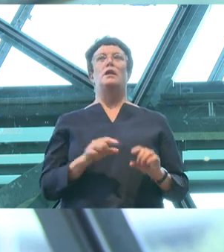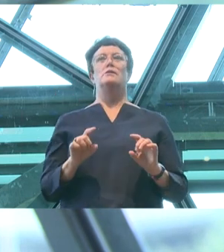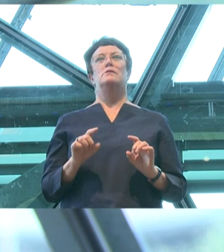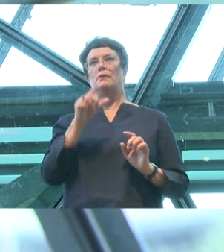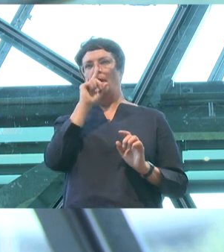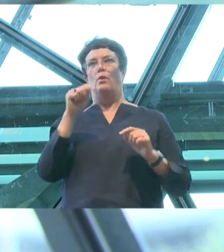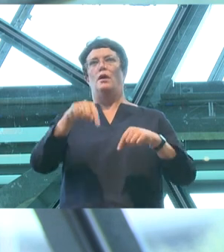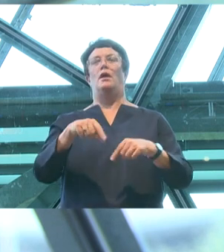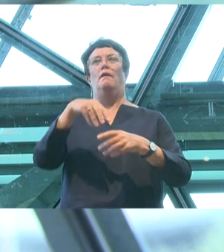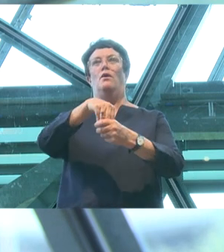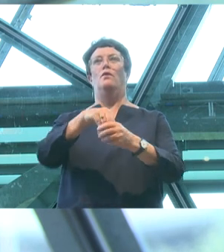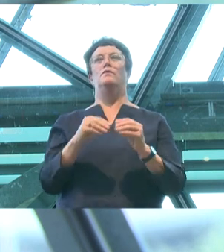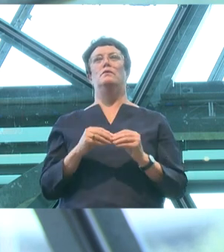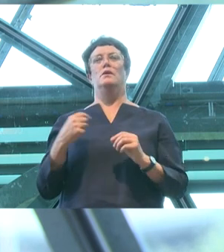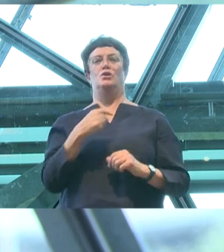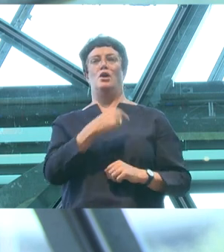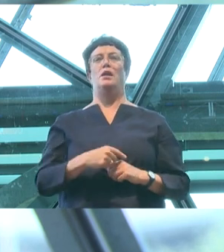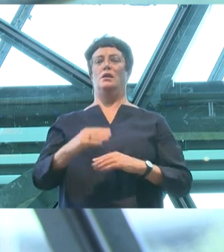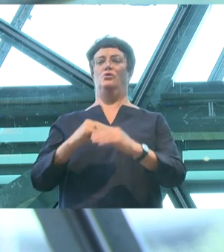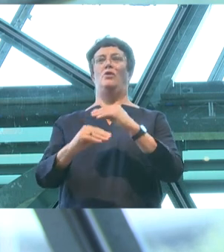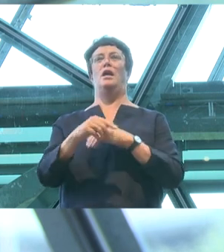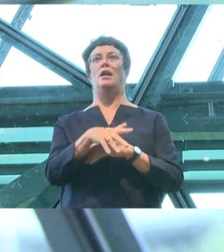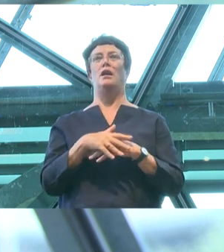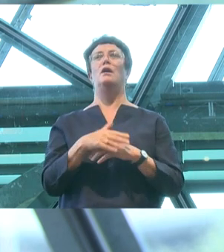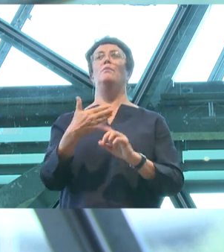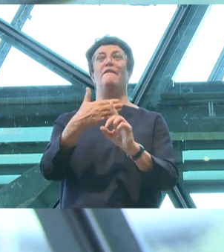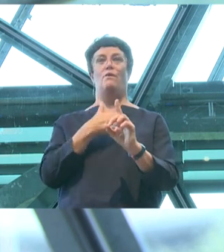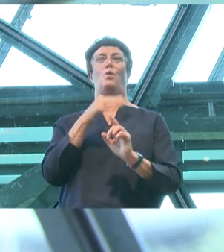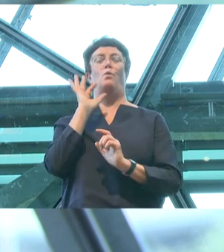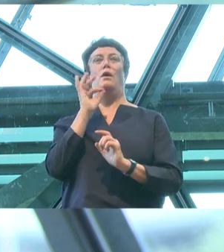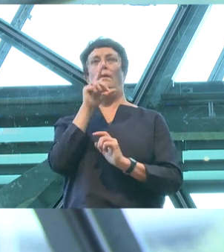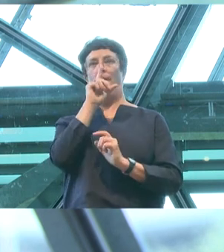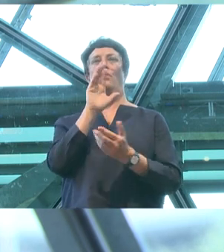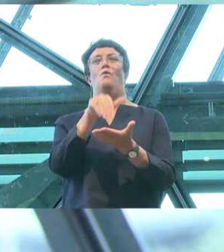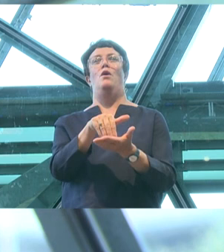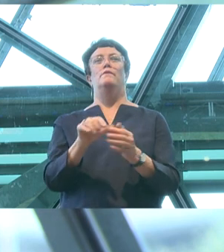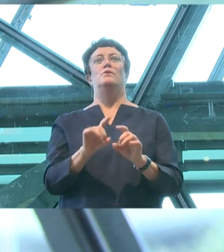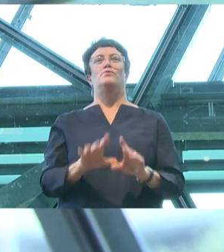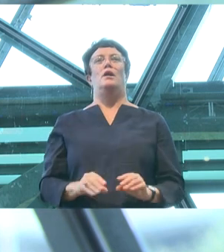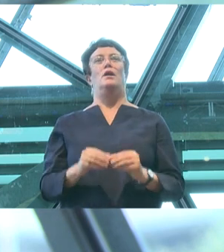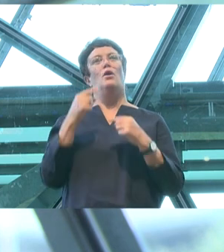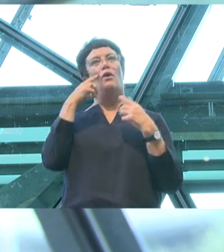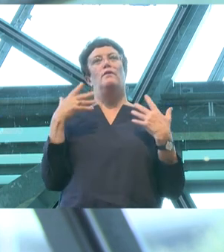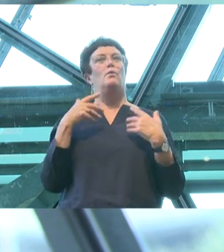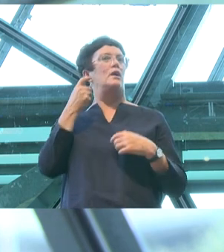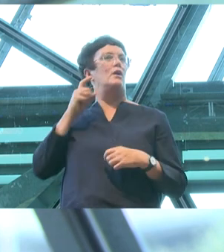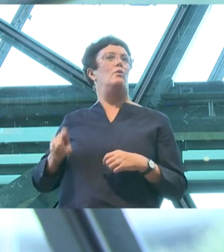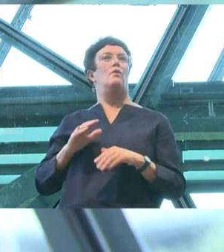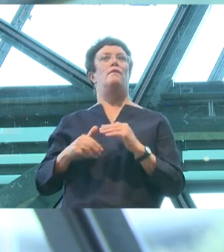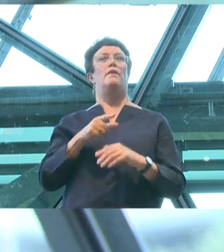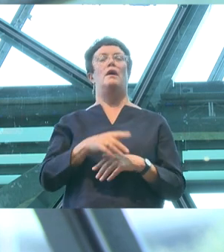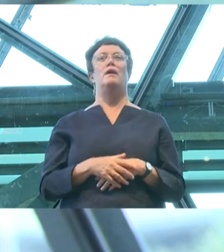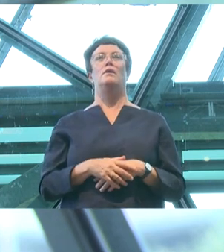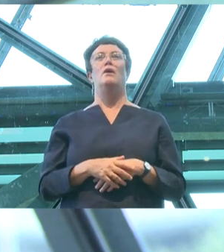Indigenous Australia actually predates white arrival. And we often erase the rich and sometimes sombre